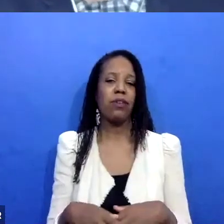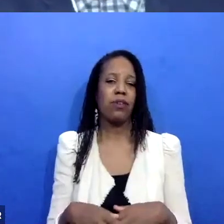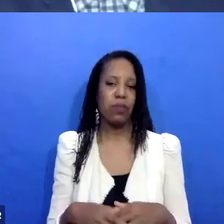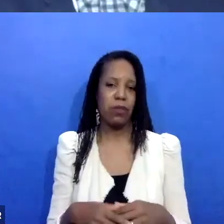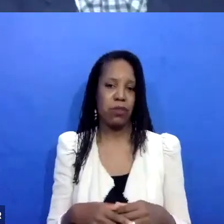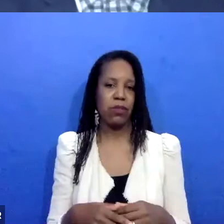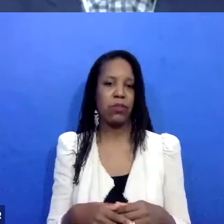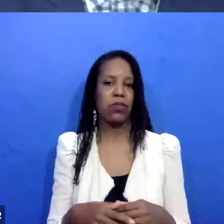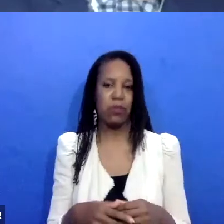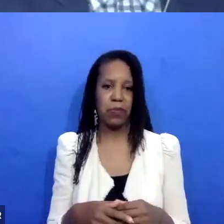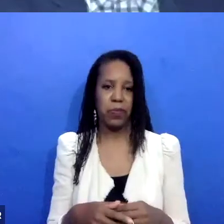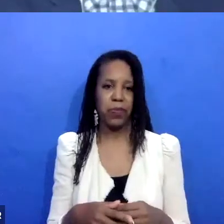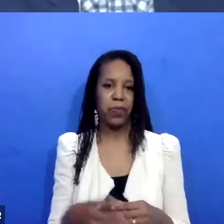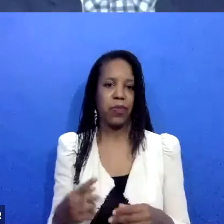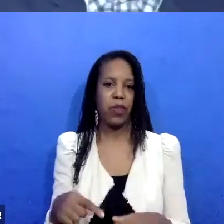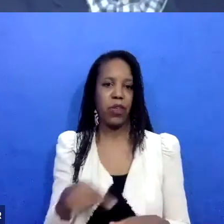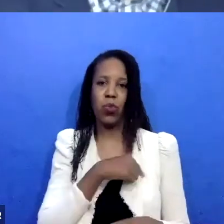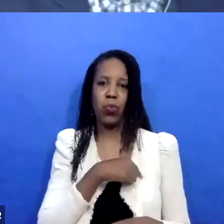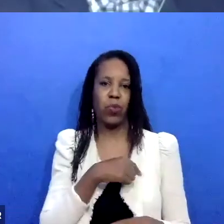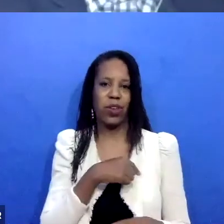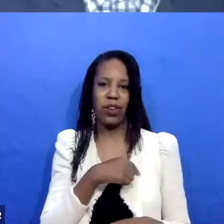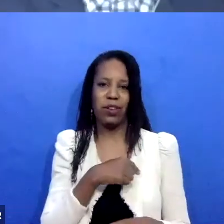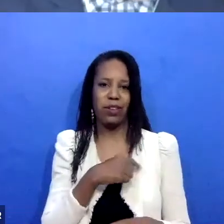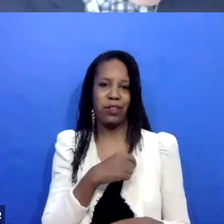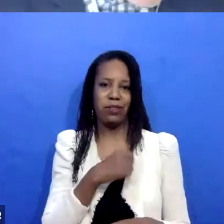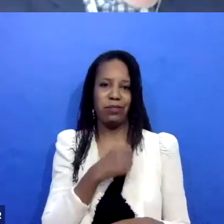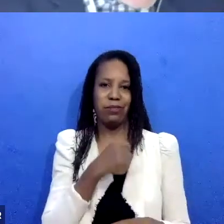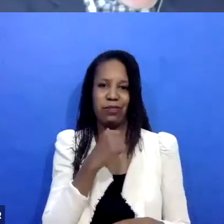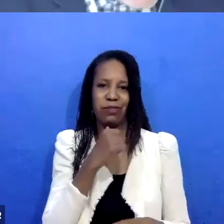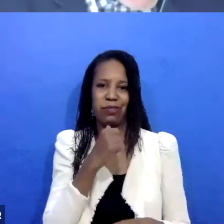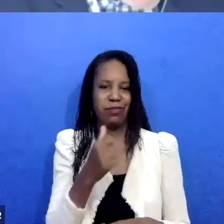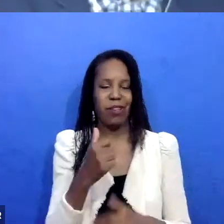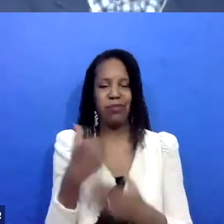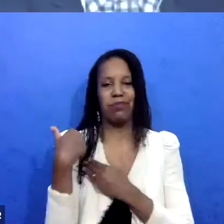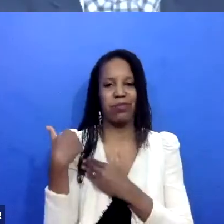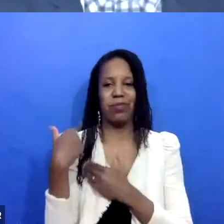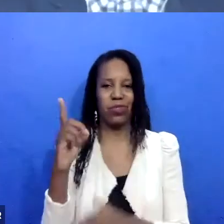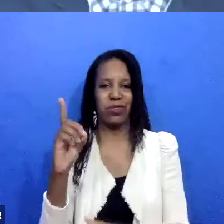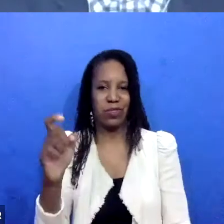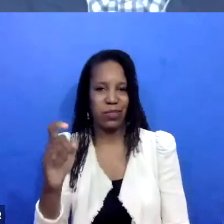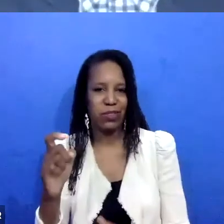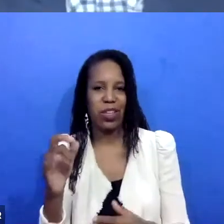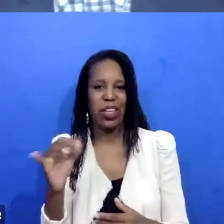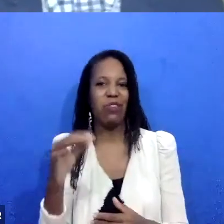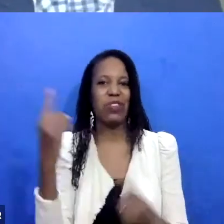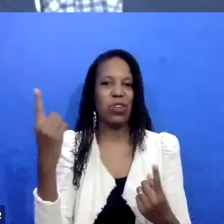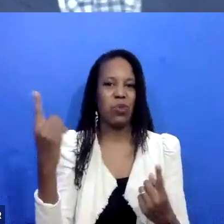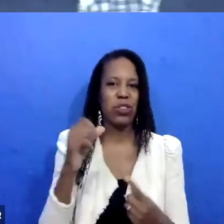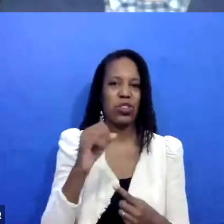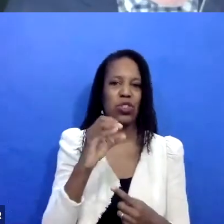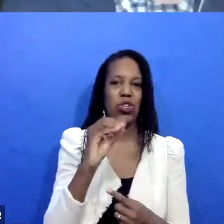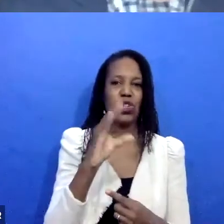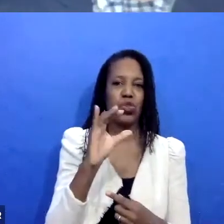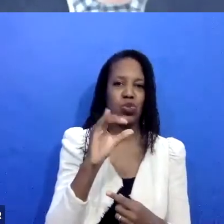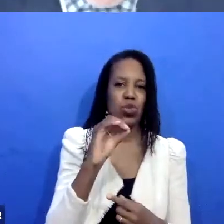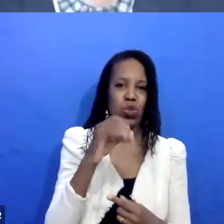we're not diagnosticians. We, we can't, you know, say for sure whether someone is, uh, sociopathic or psychopathic, but if it,